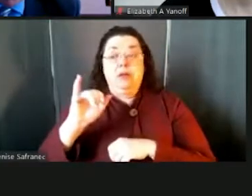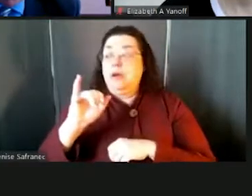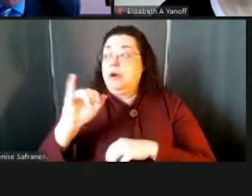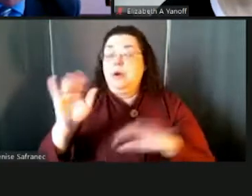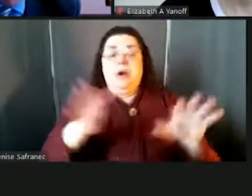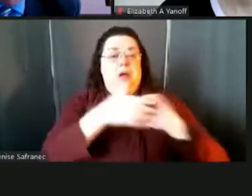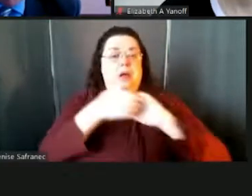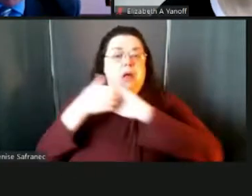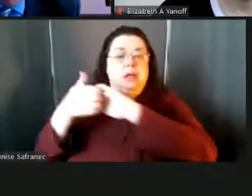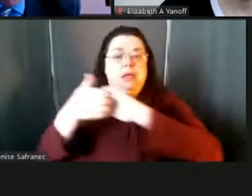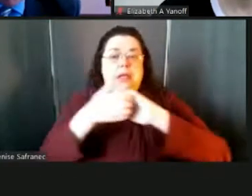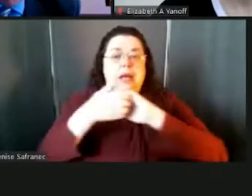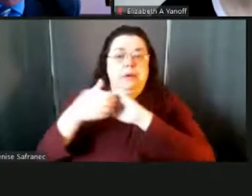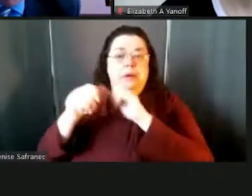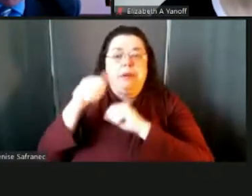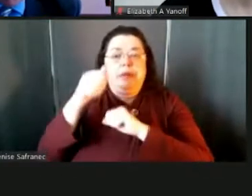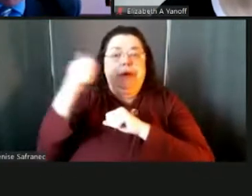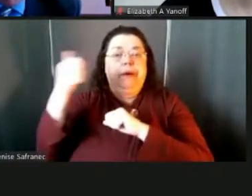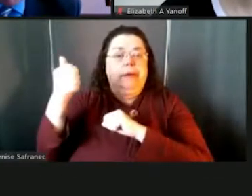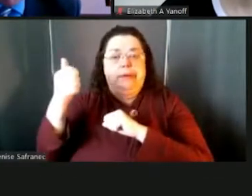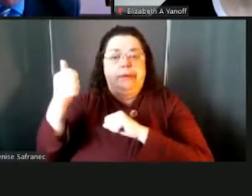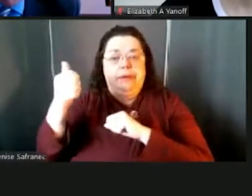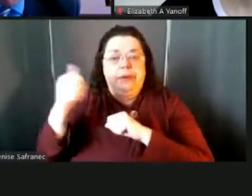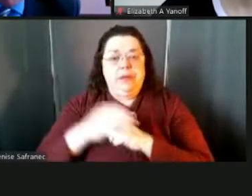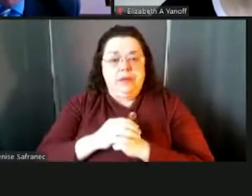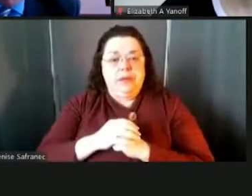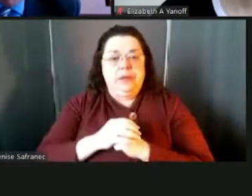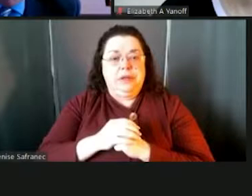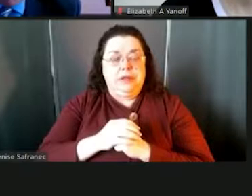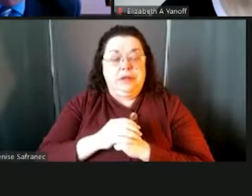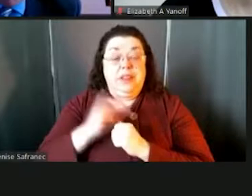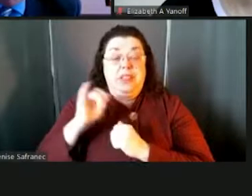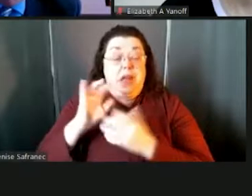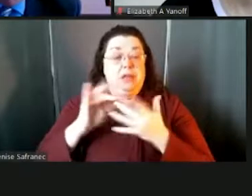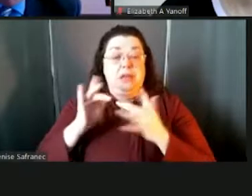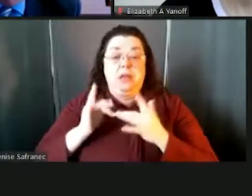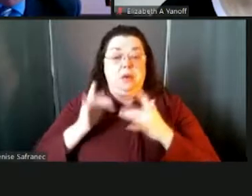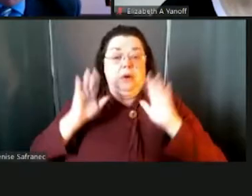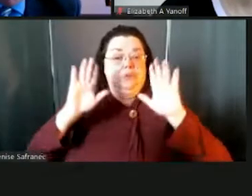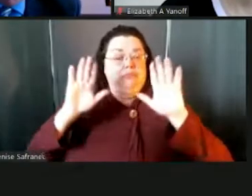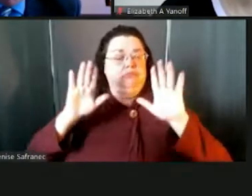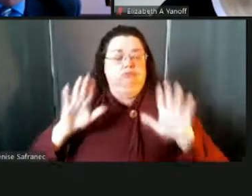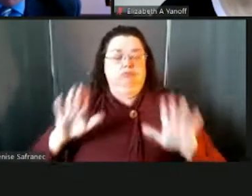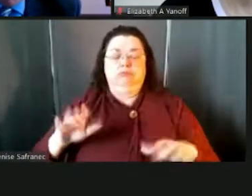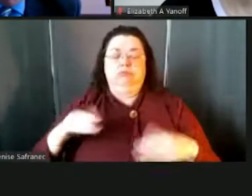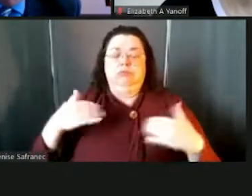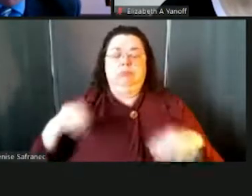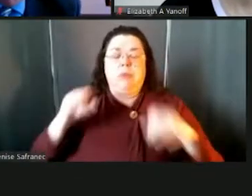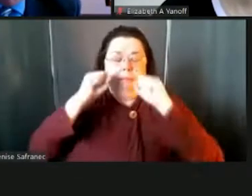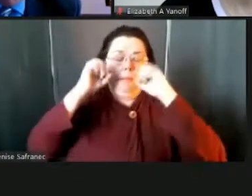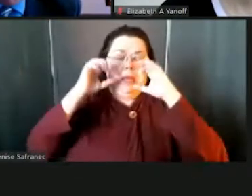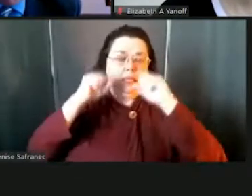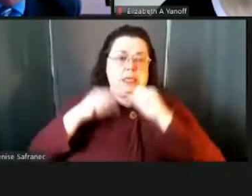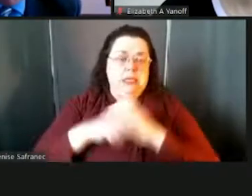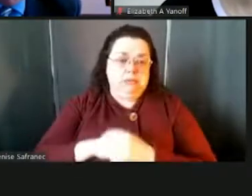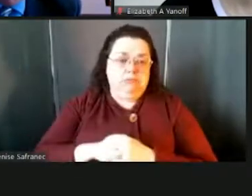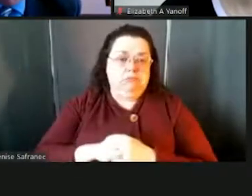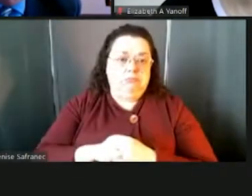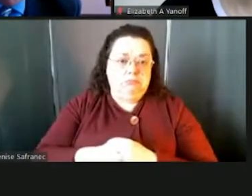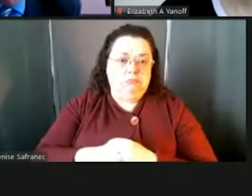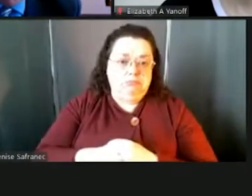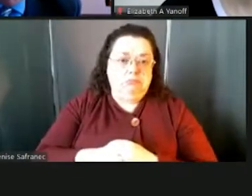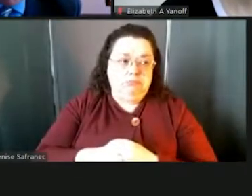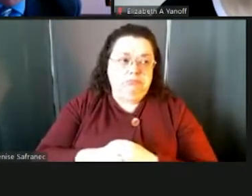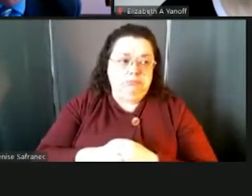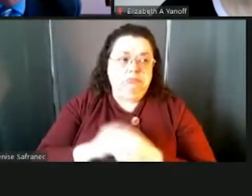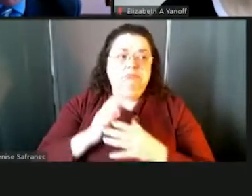with other superintendents. So it's a, it's a great network to be part of. And, and certainly, uh, uh, we share ideas and I get ideas